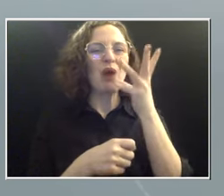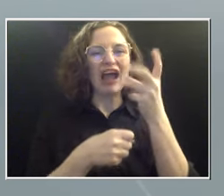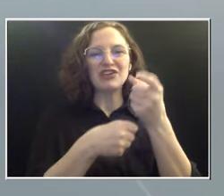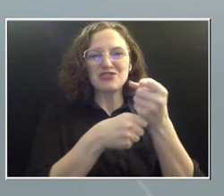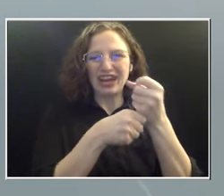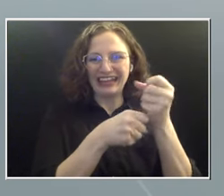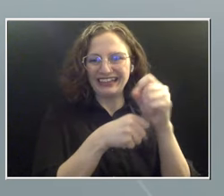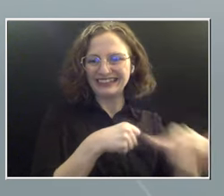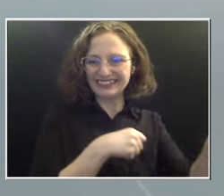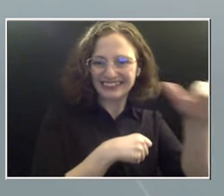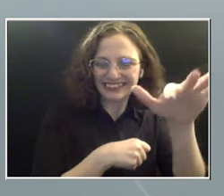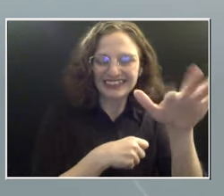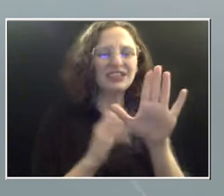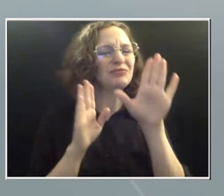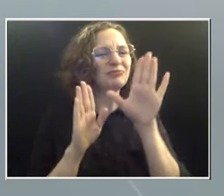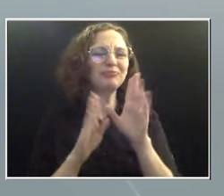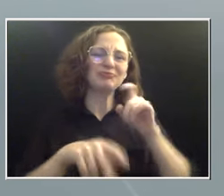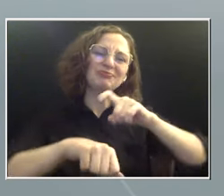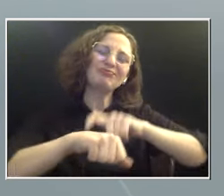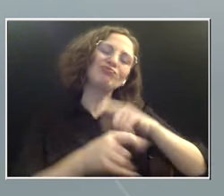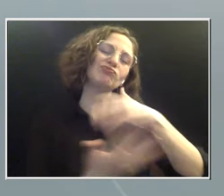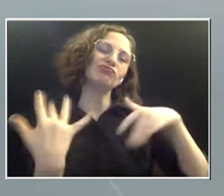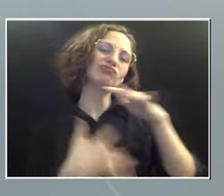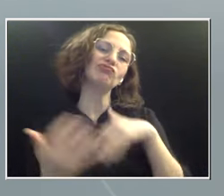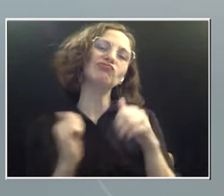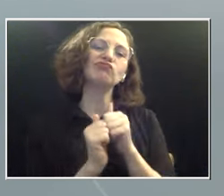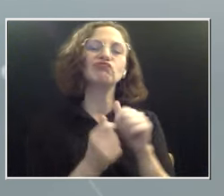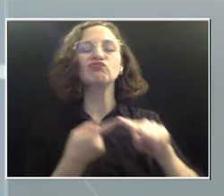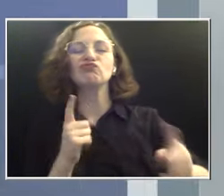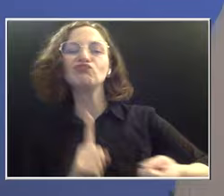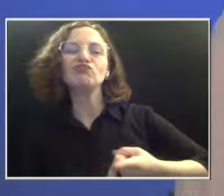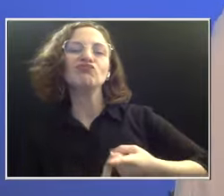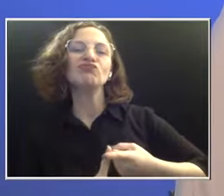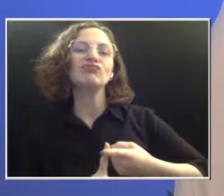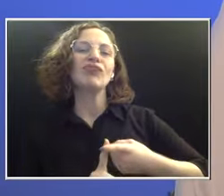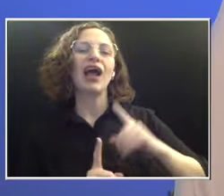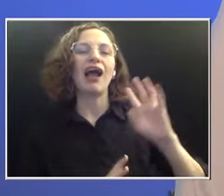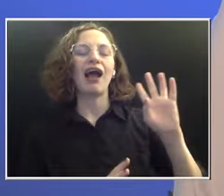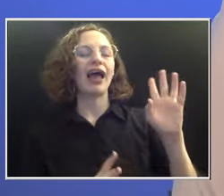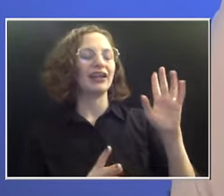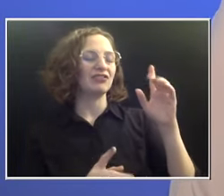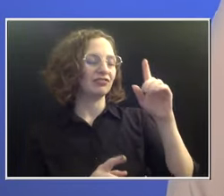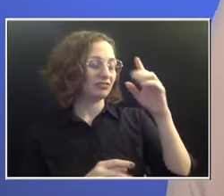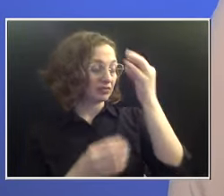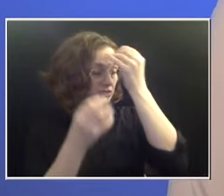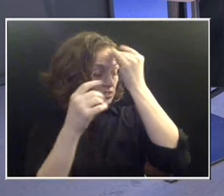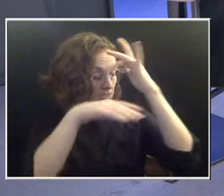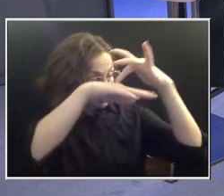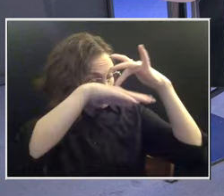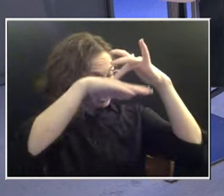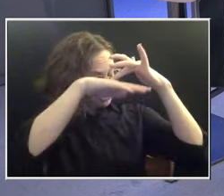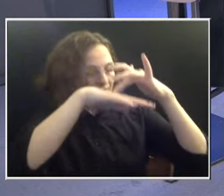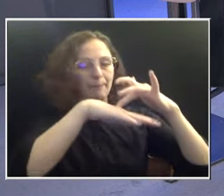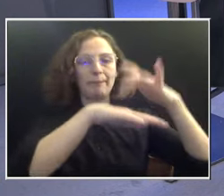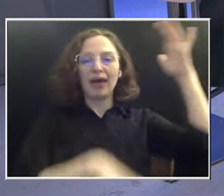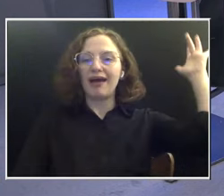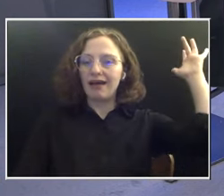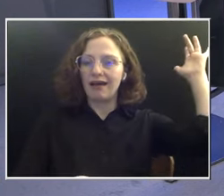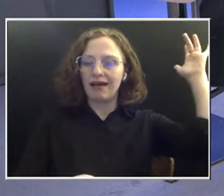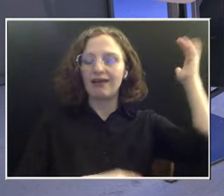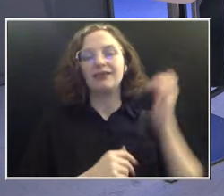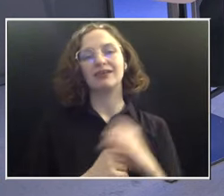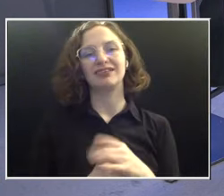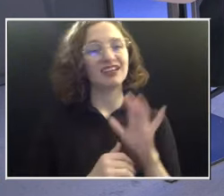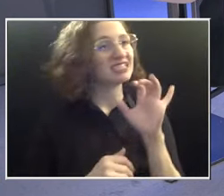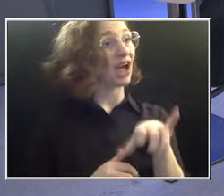my friends and kind of take my mind off of everything that was going on because it literally was right in the middle of everything. No fun. No. So,